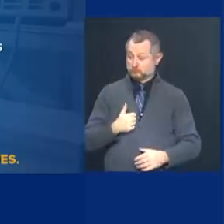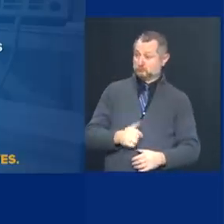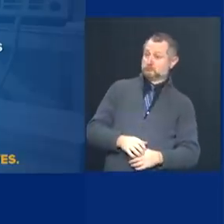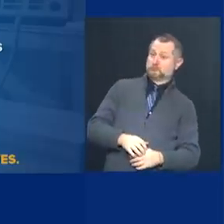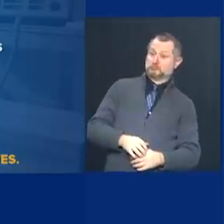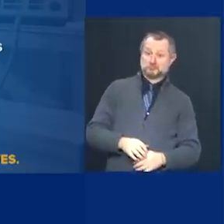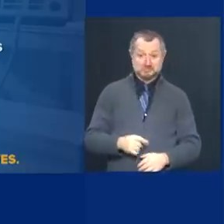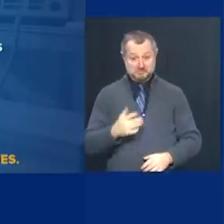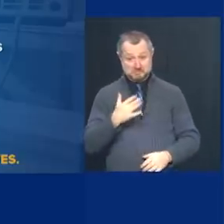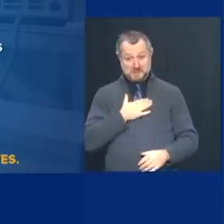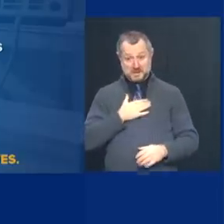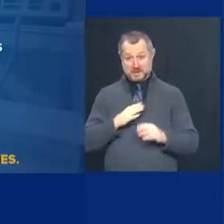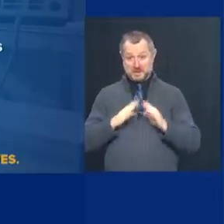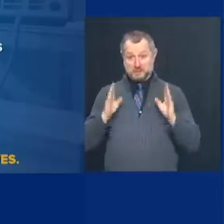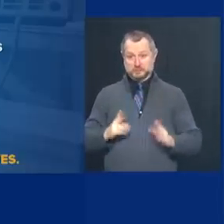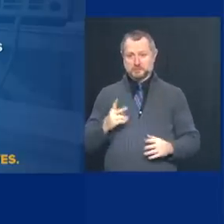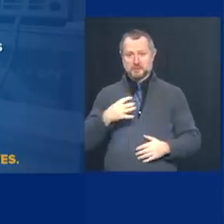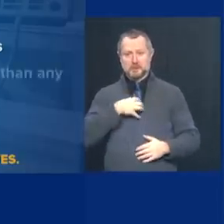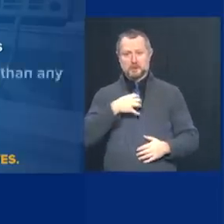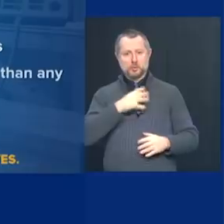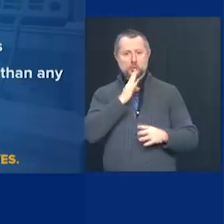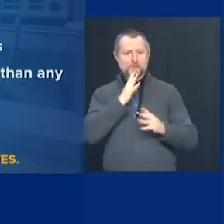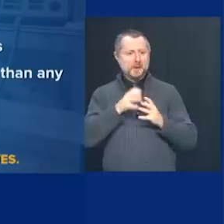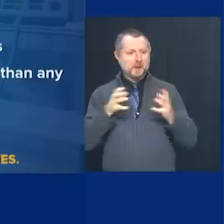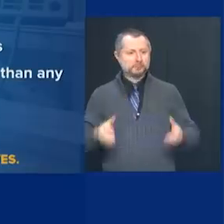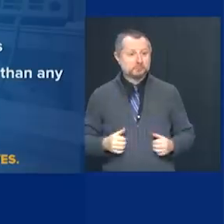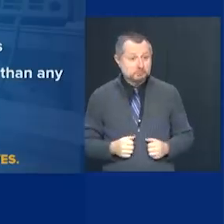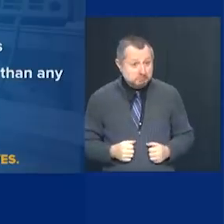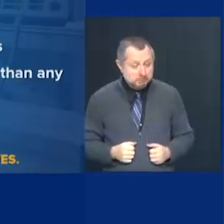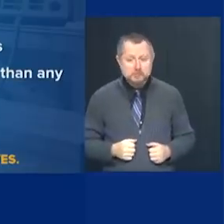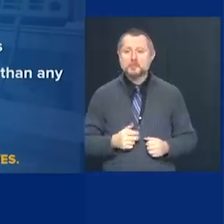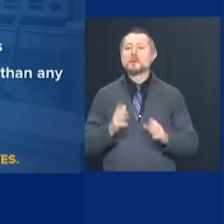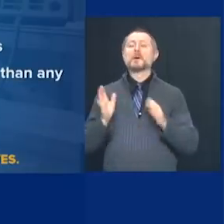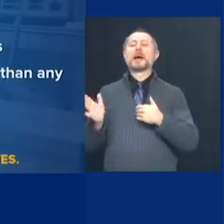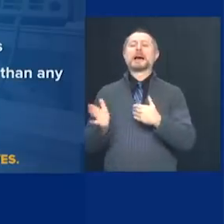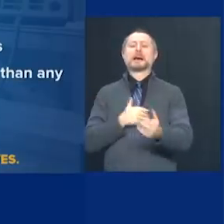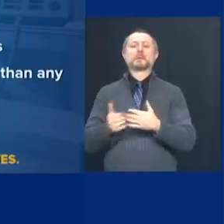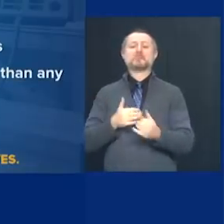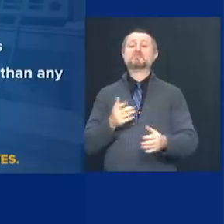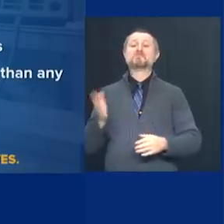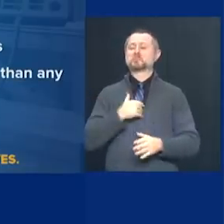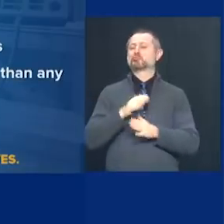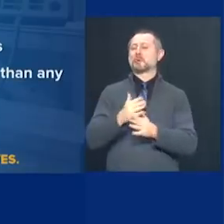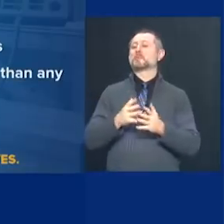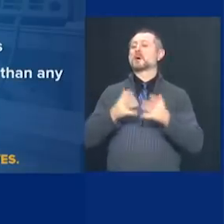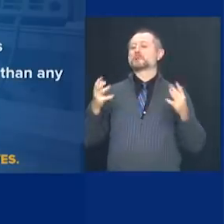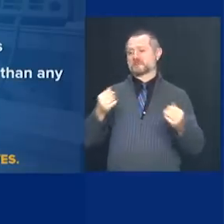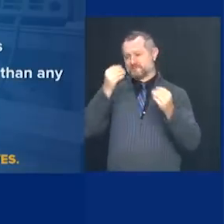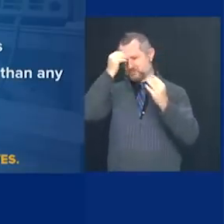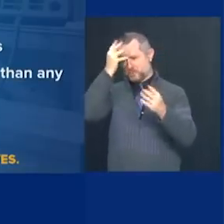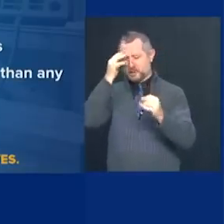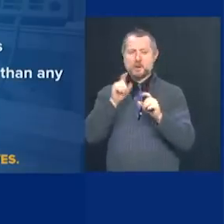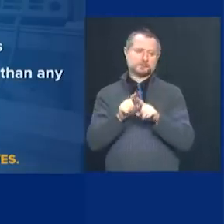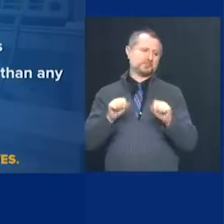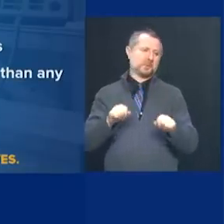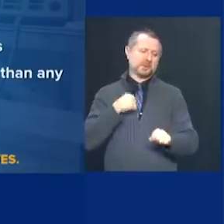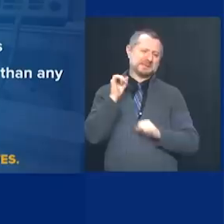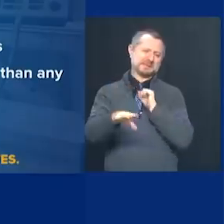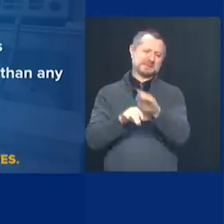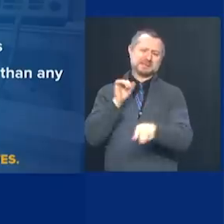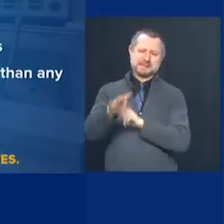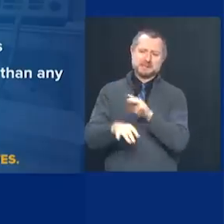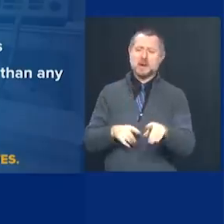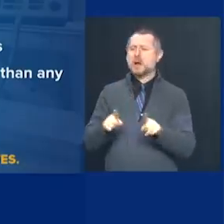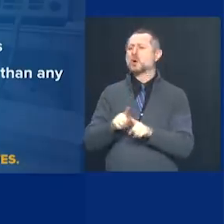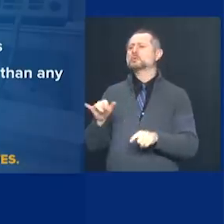more facts people know, I think the better. And we have been religious about following the data and the